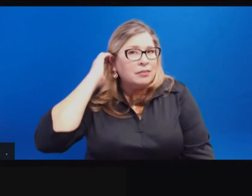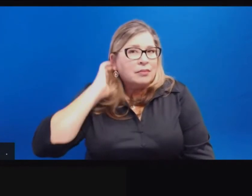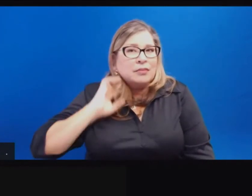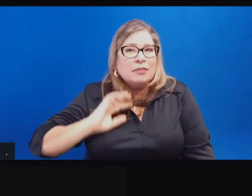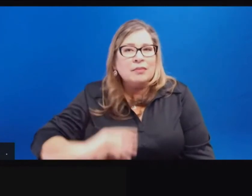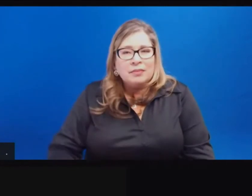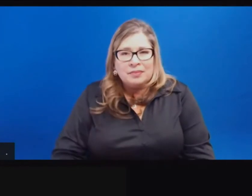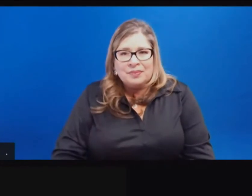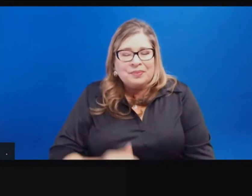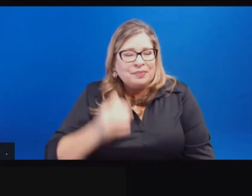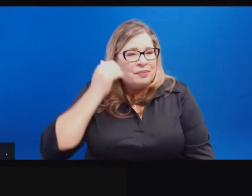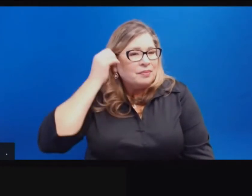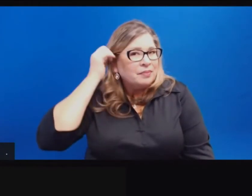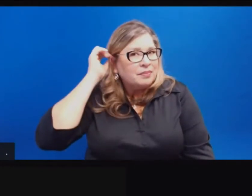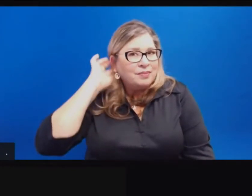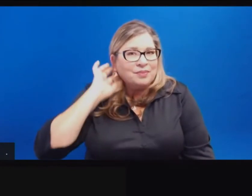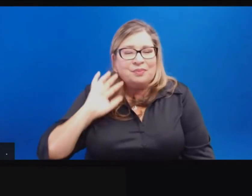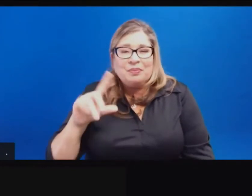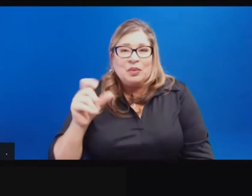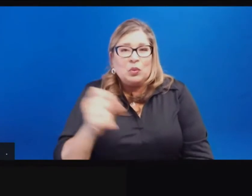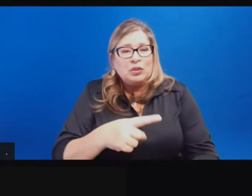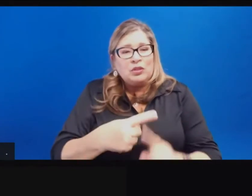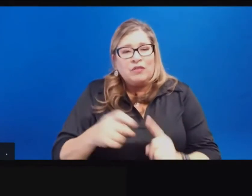Dr. David Baker, Bloomberg News.